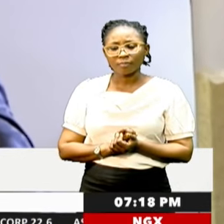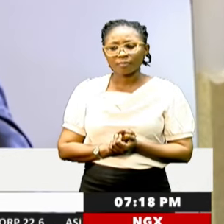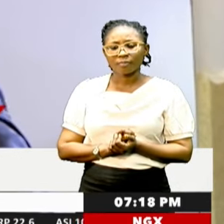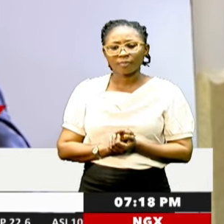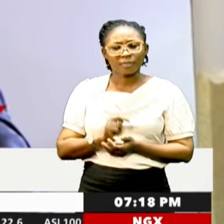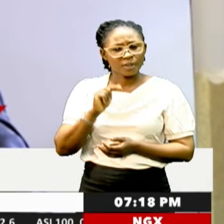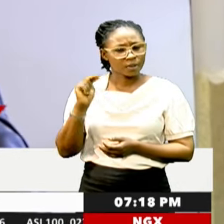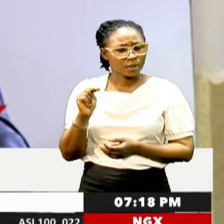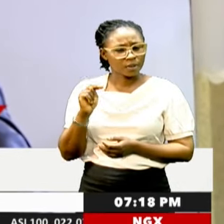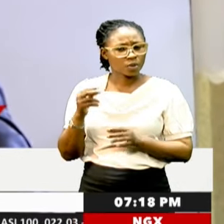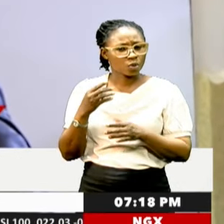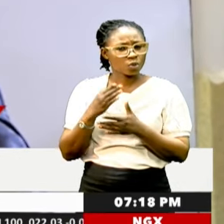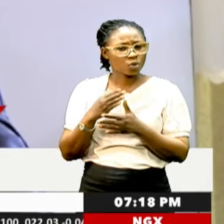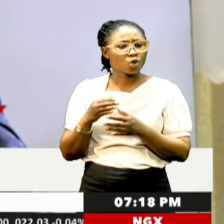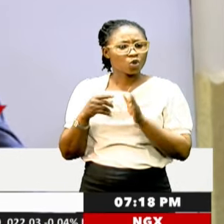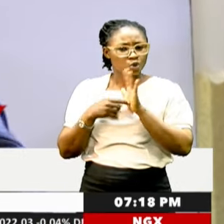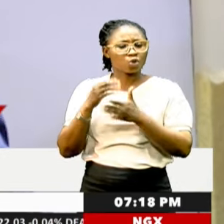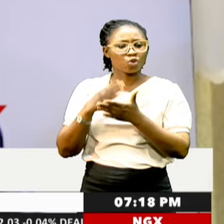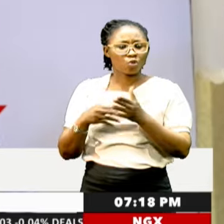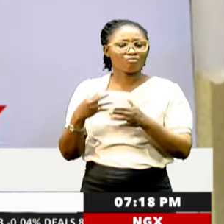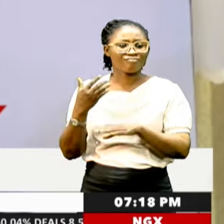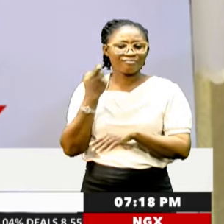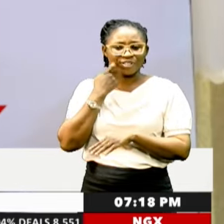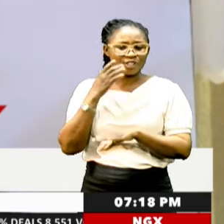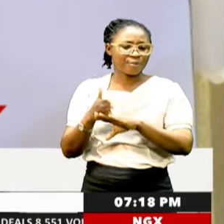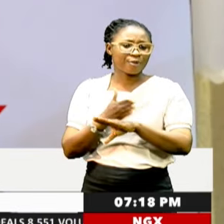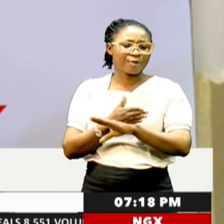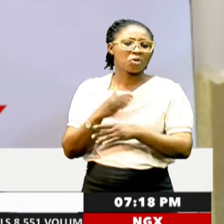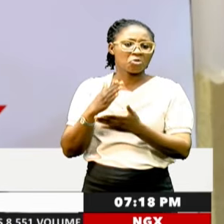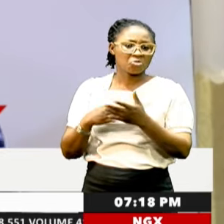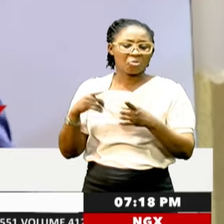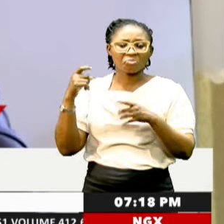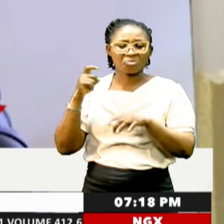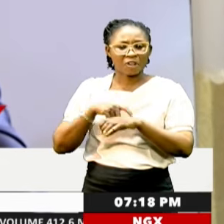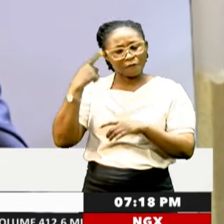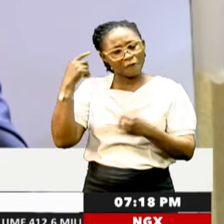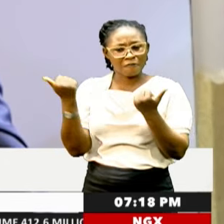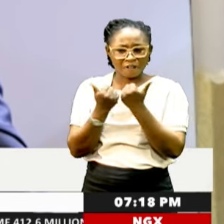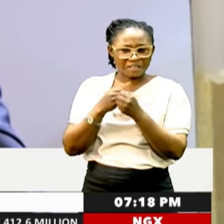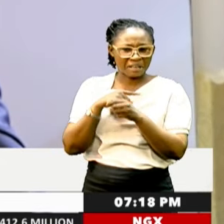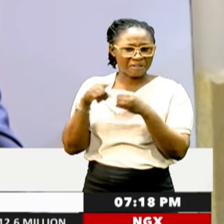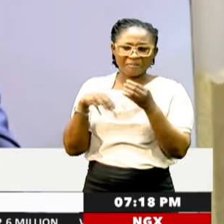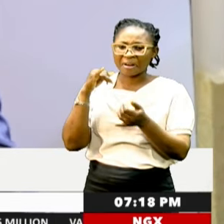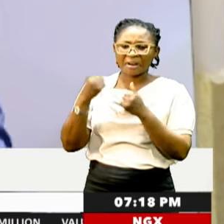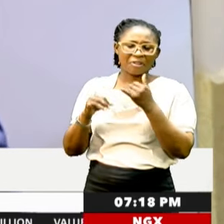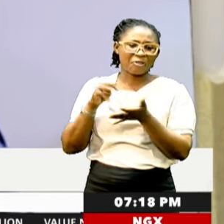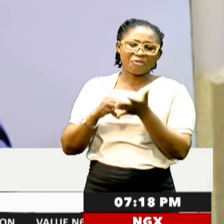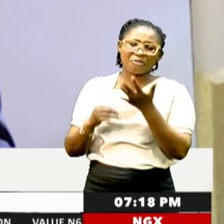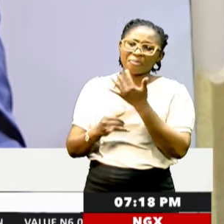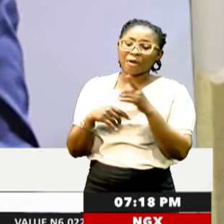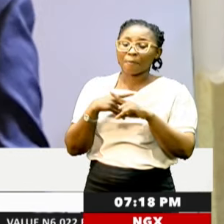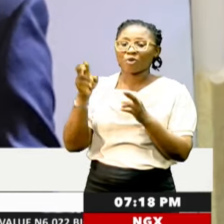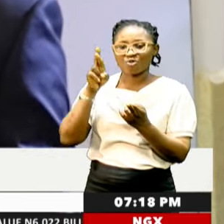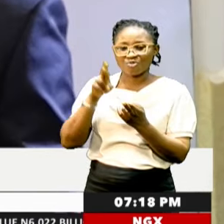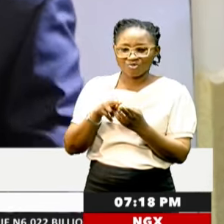exchange rate has shown some recent improvement. While there has been a period of heightened volatility around the end of May, the volatility has reduced